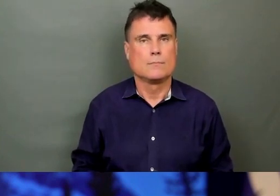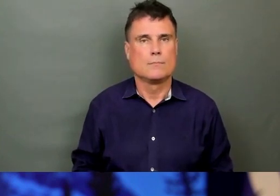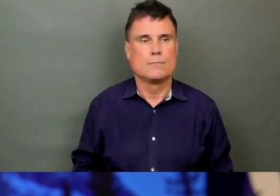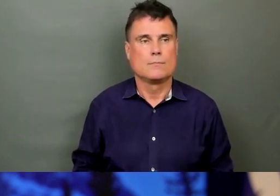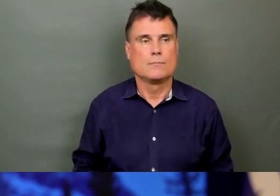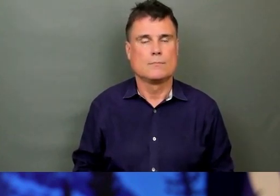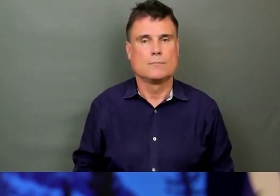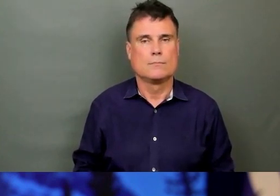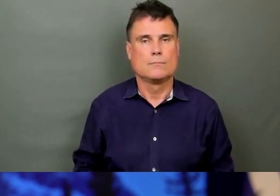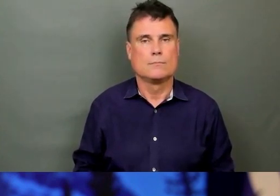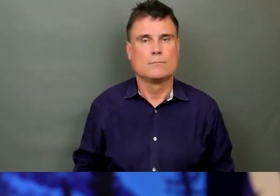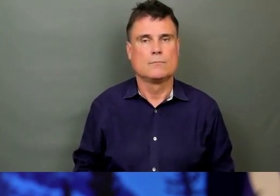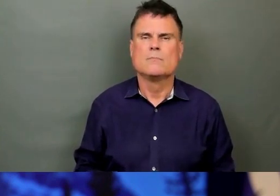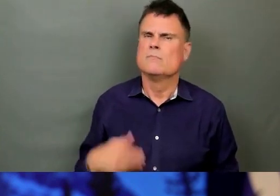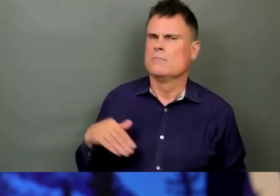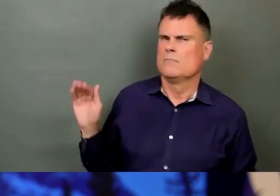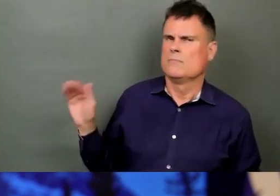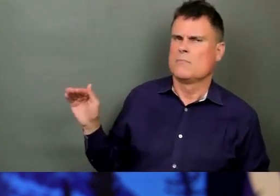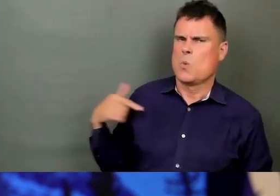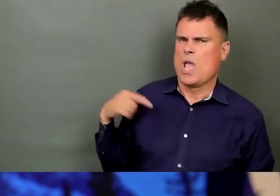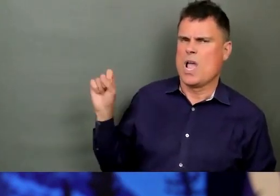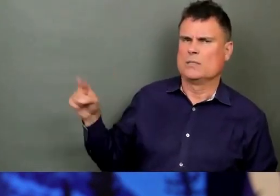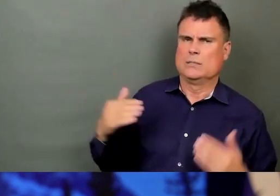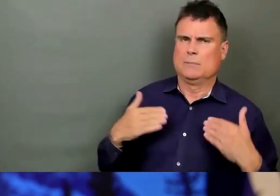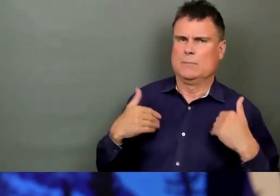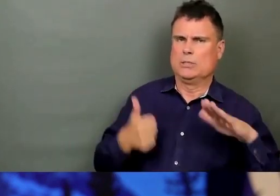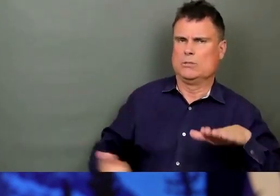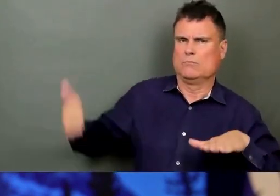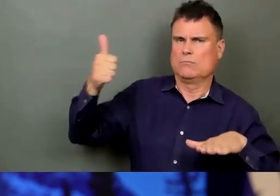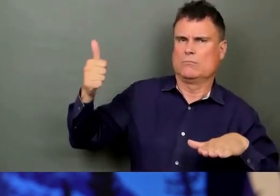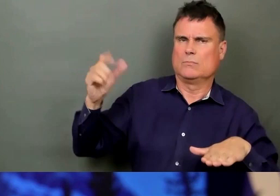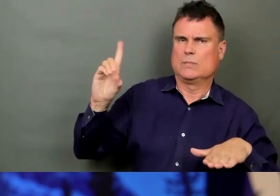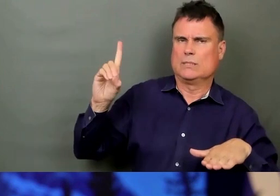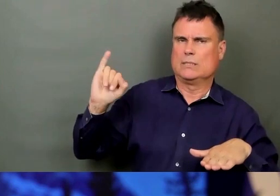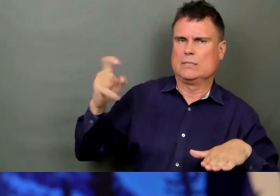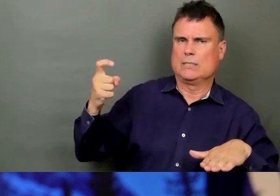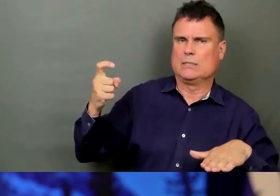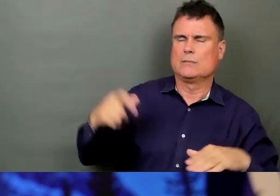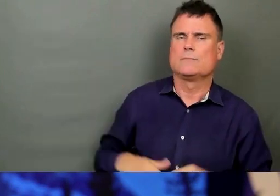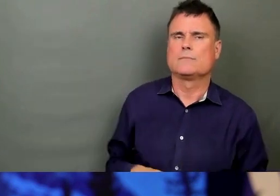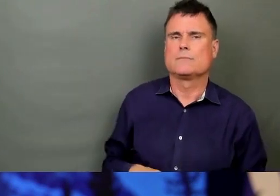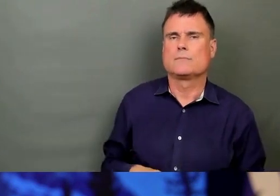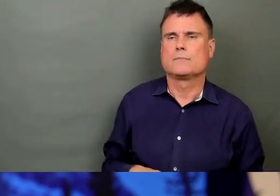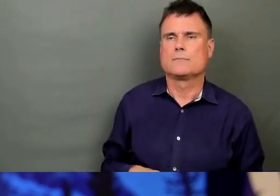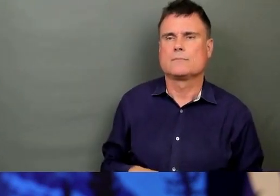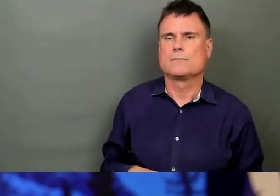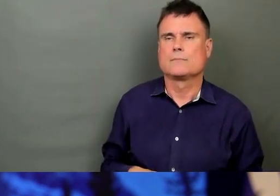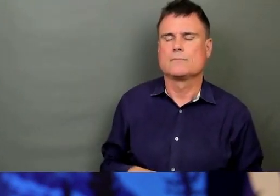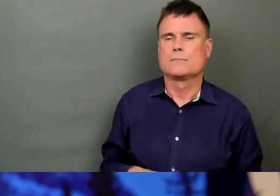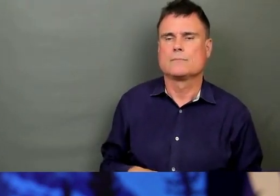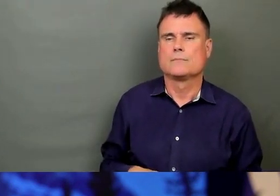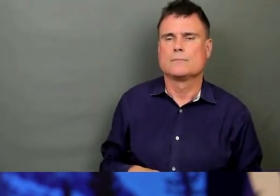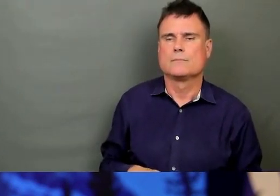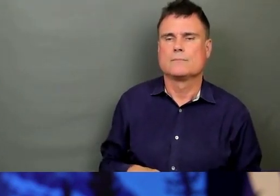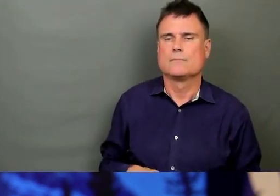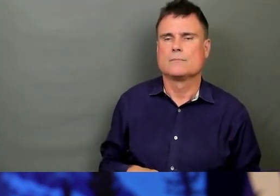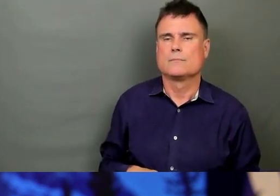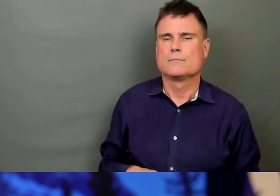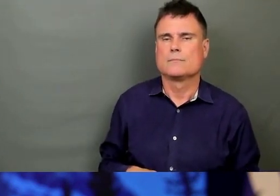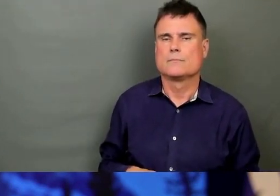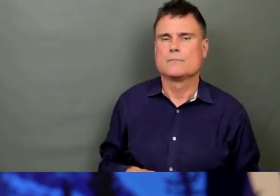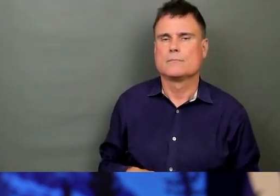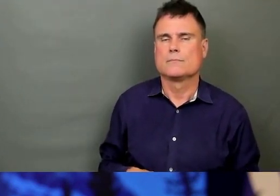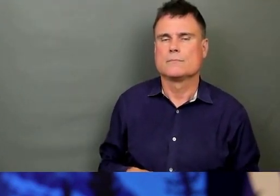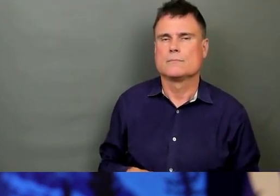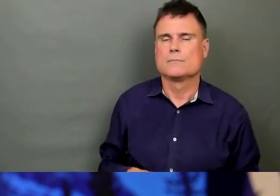My question is for Minister Dix. I'm wondering about your thoughts. You've been asking questions related to this earlier. I'm wondering, given that folks are, we're hearing that some folks